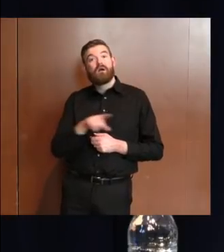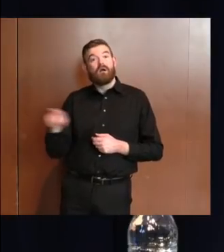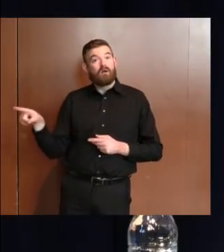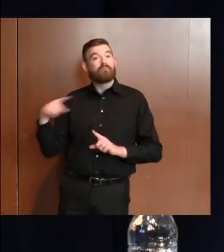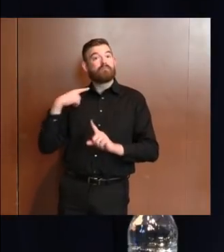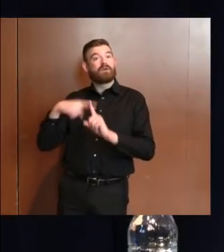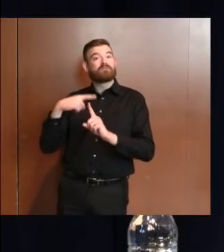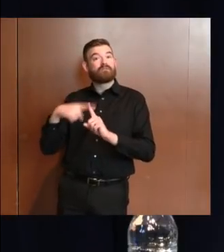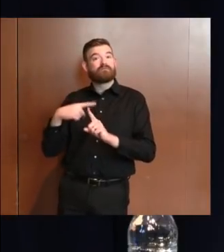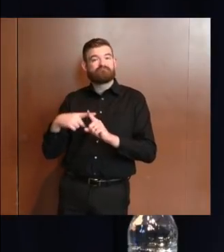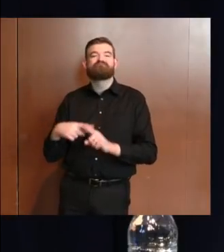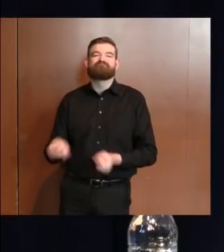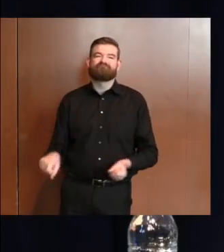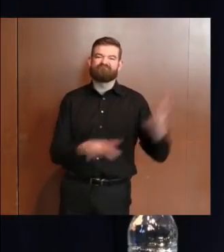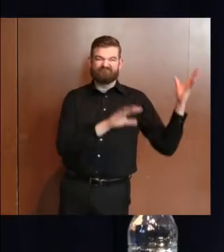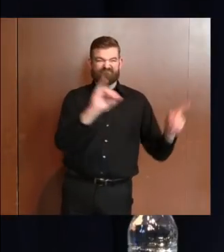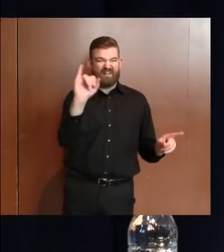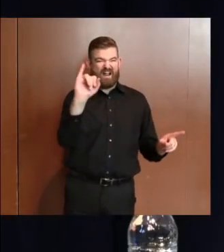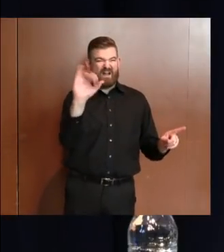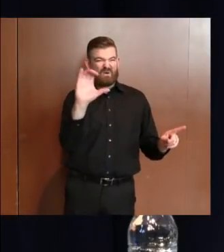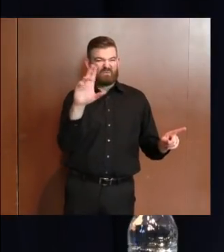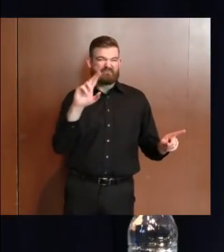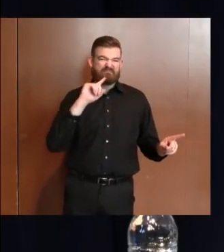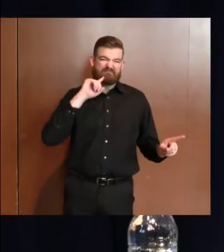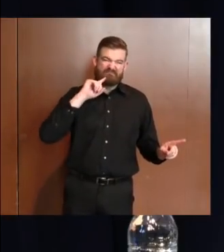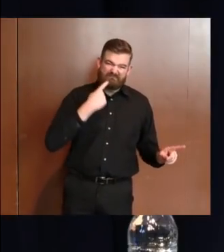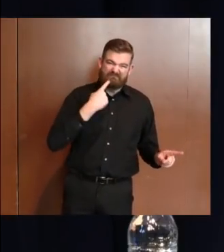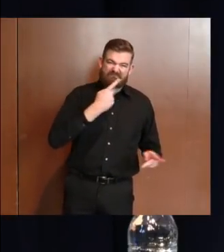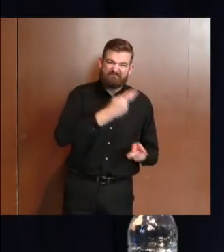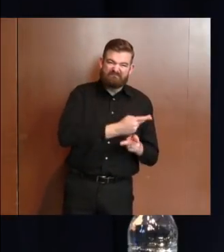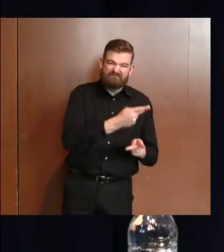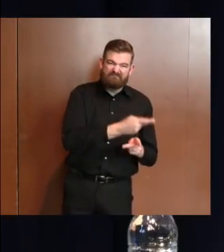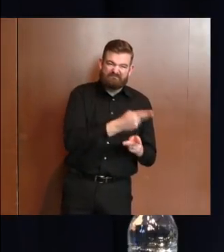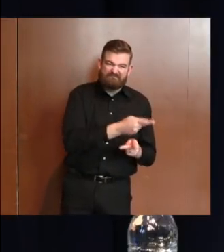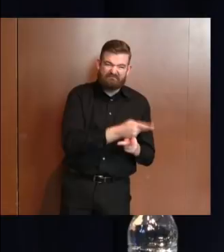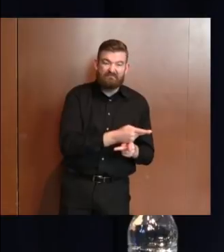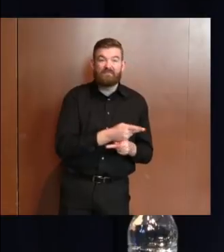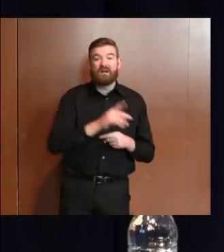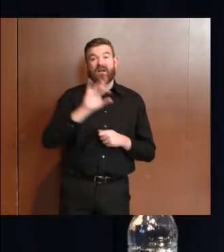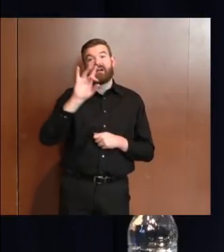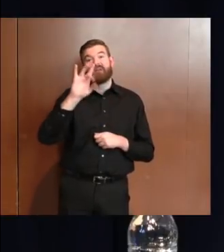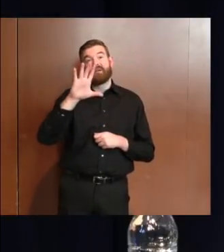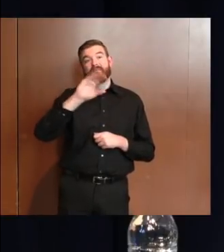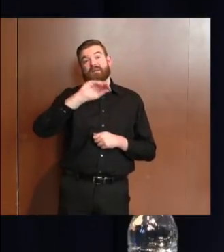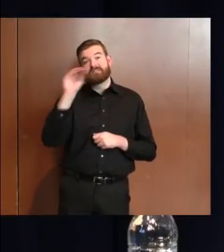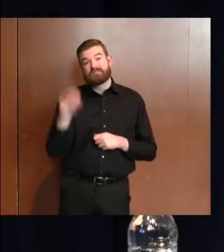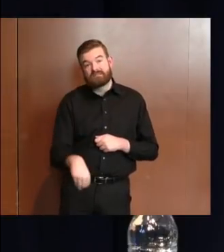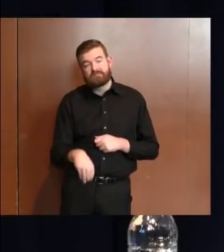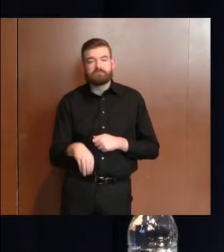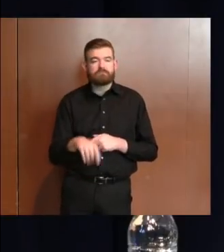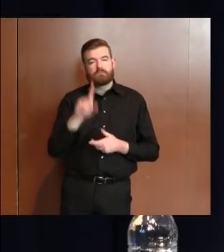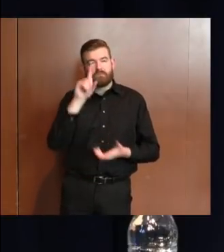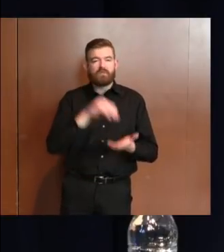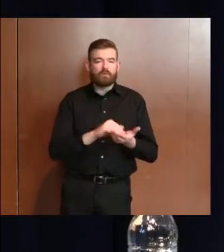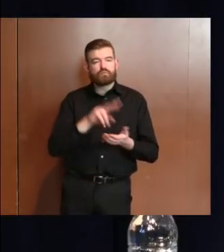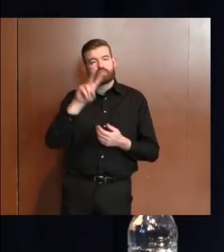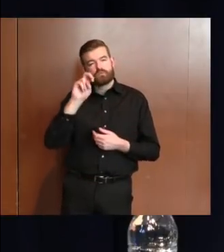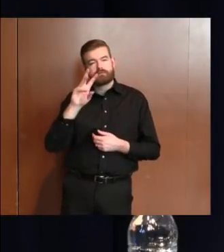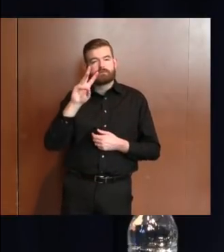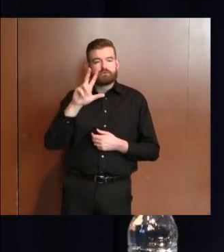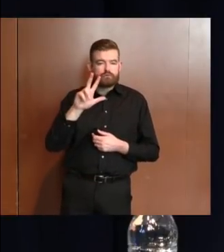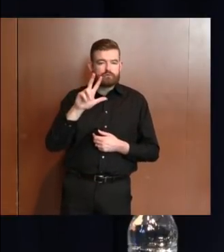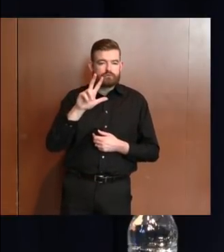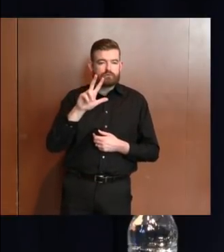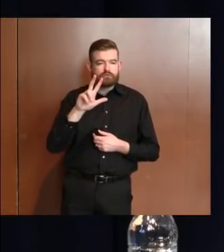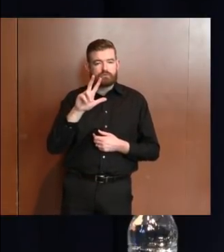and over 85% where 1,263 are on ventilators.